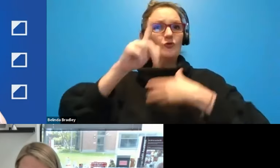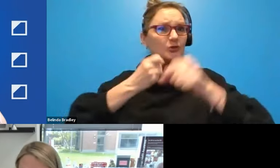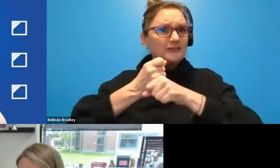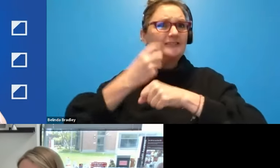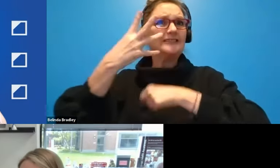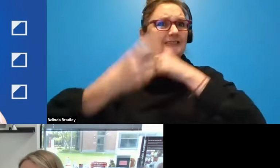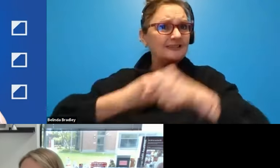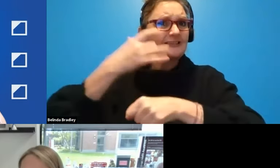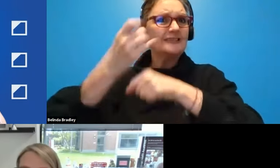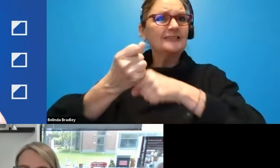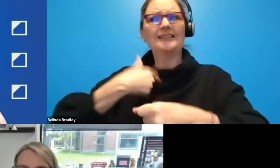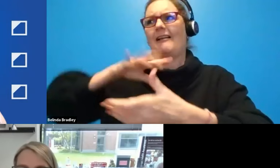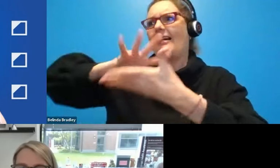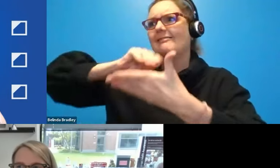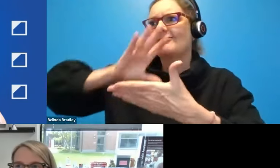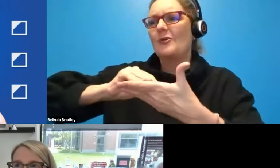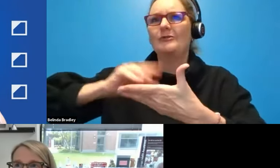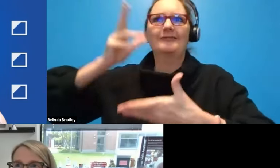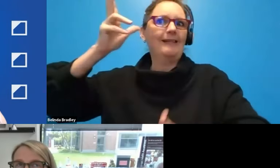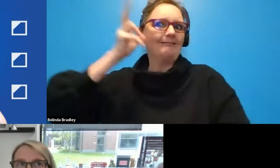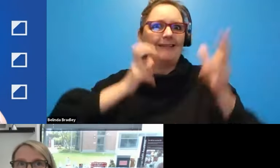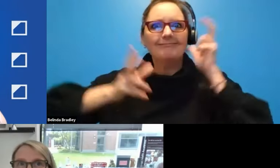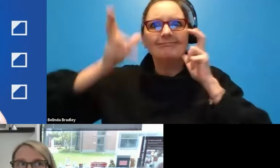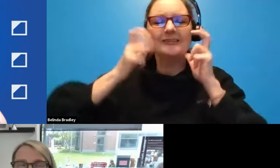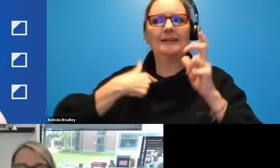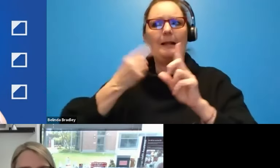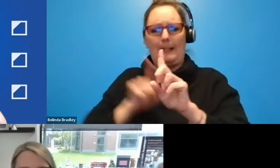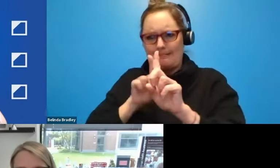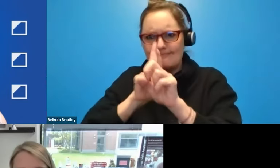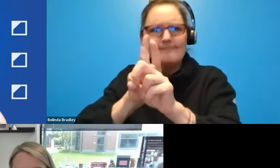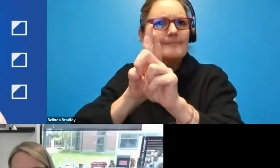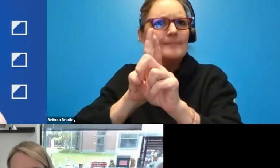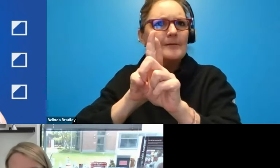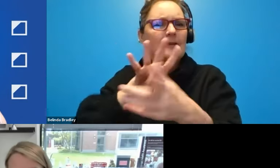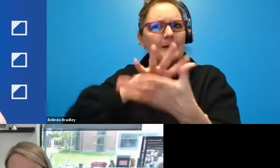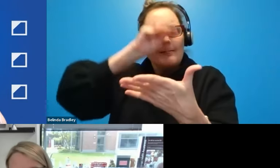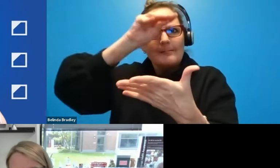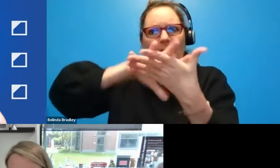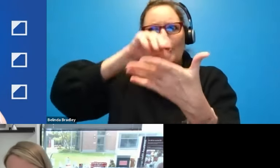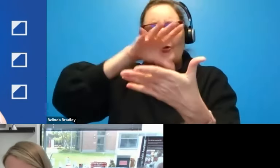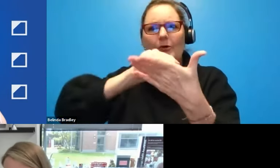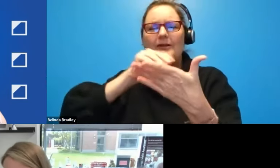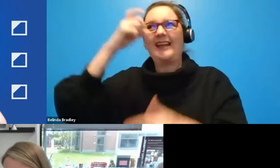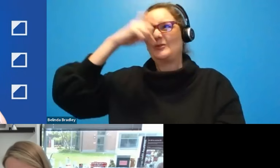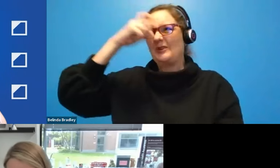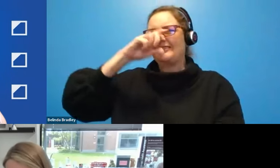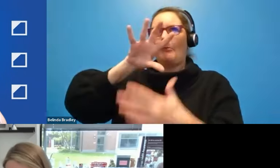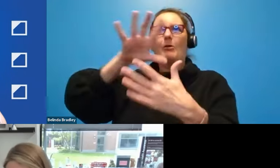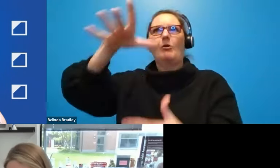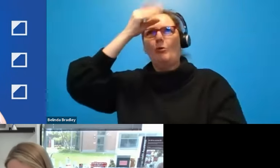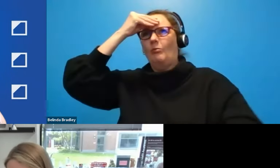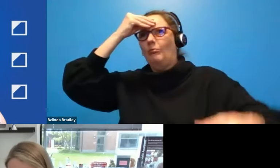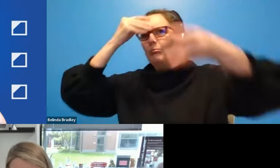listening, stalking, and just picking up so much wisdom. And